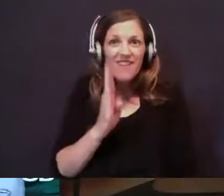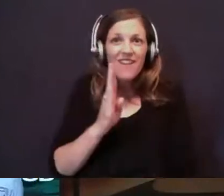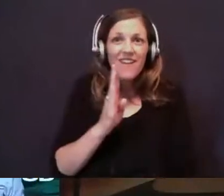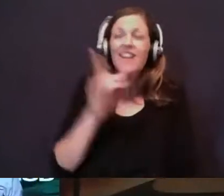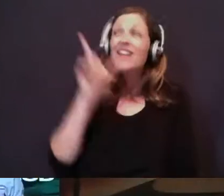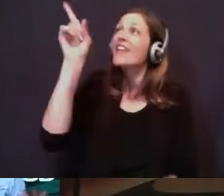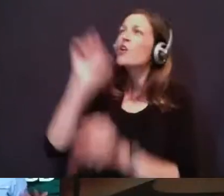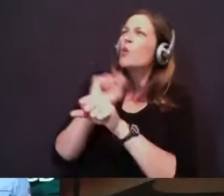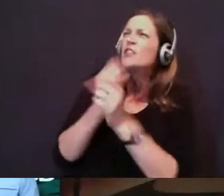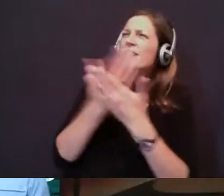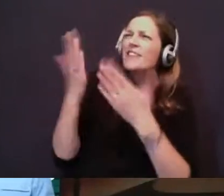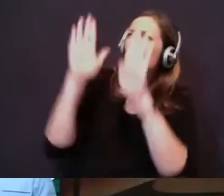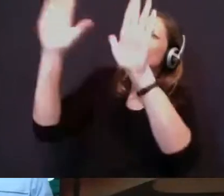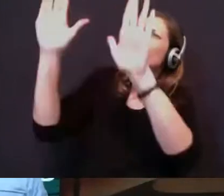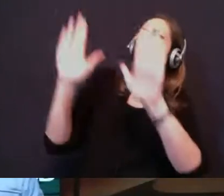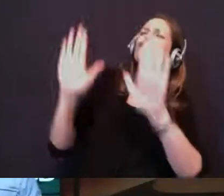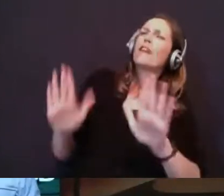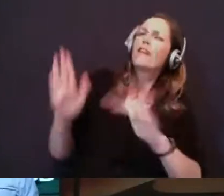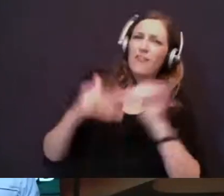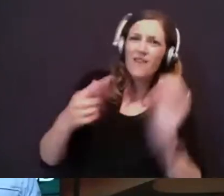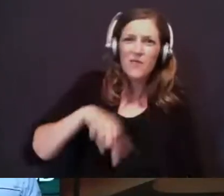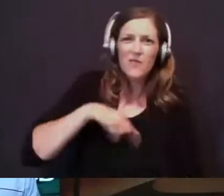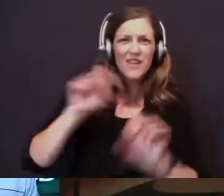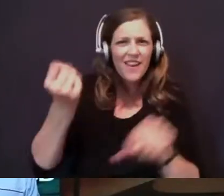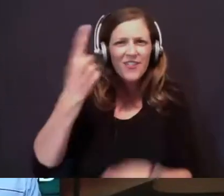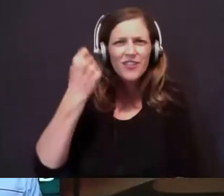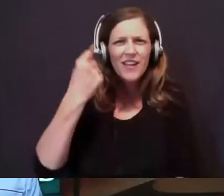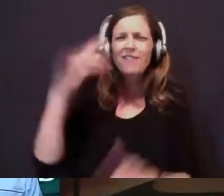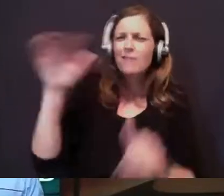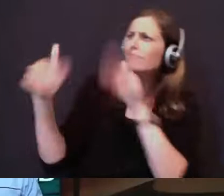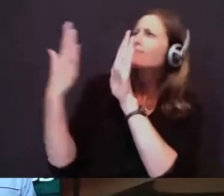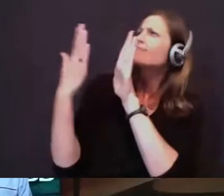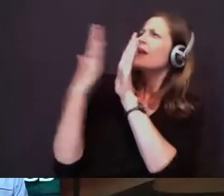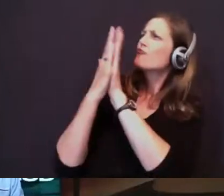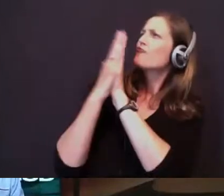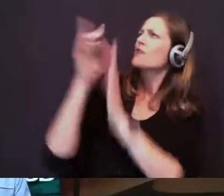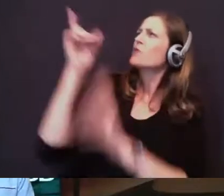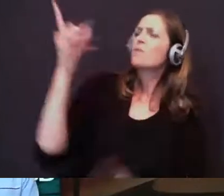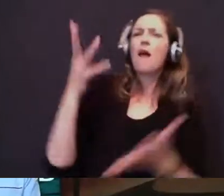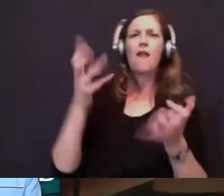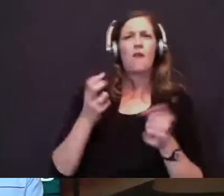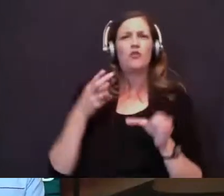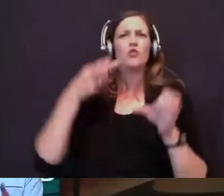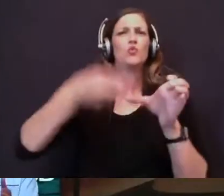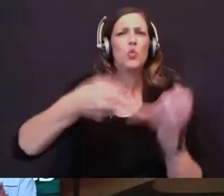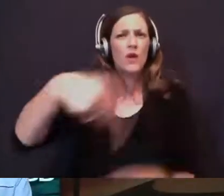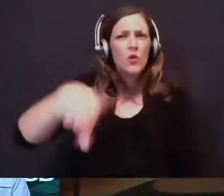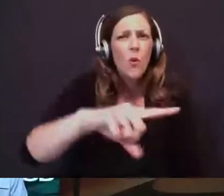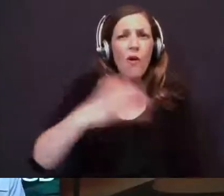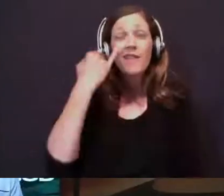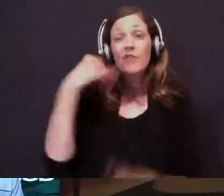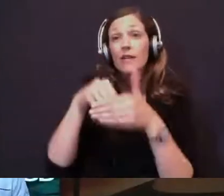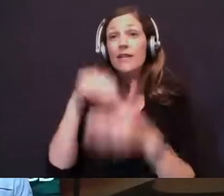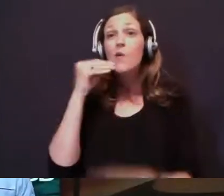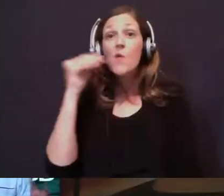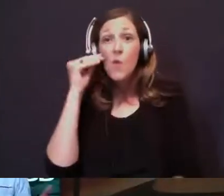greater than we could ever understand, let's come to him. Let's pray to him. And I want to join you guys. If you're in a home site,